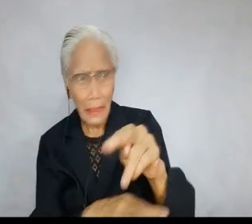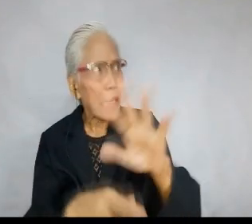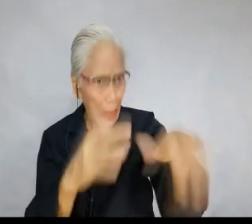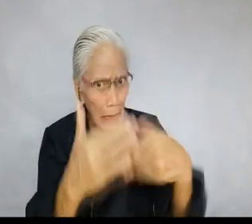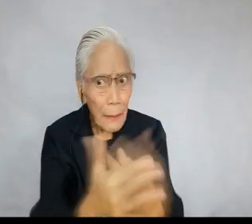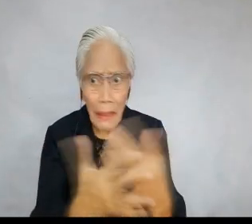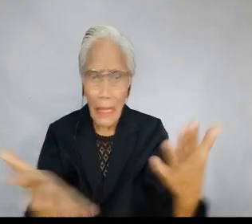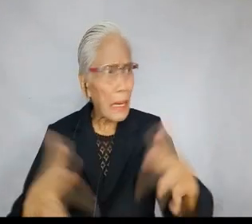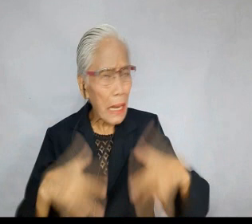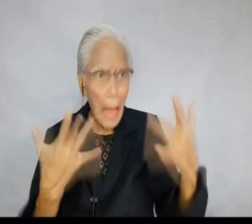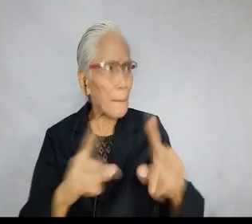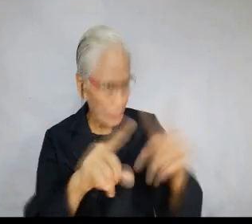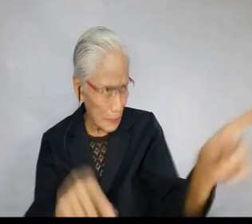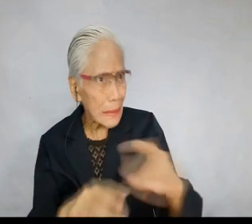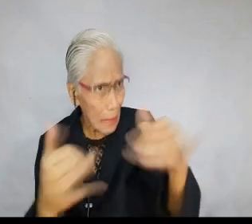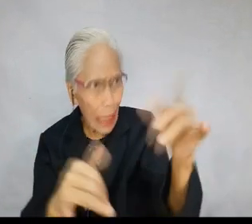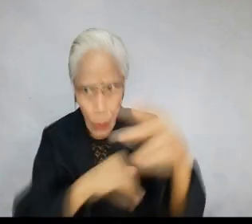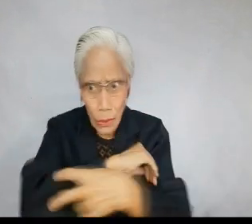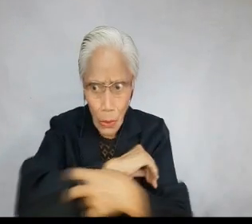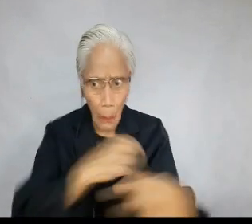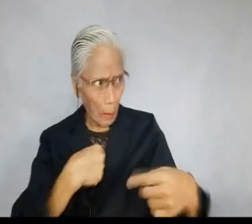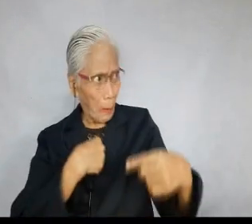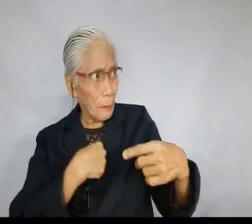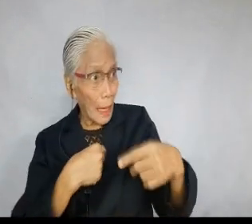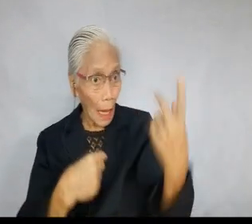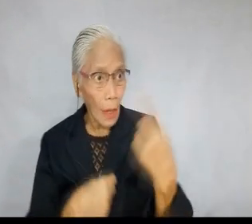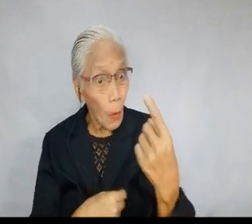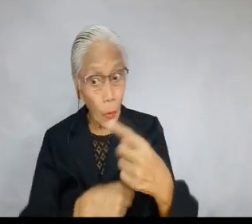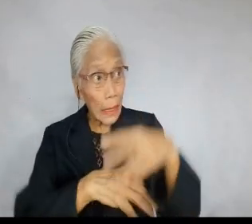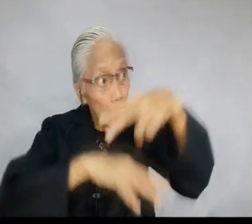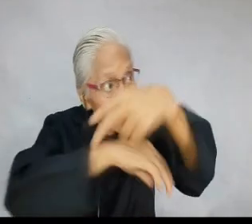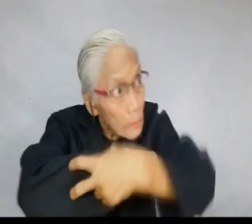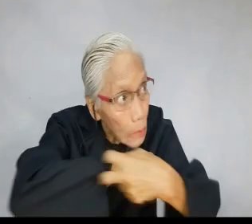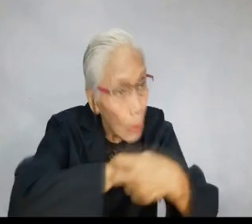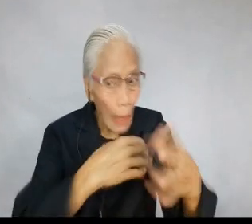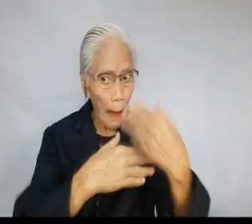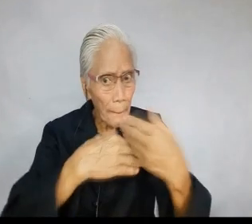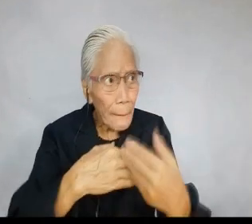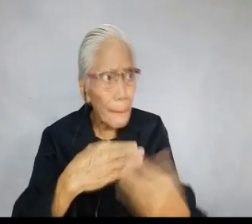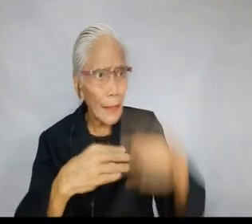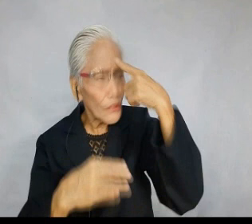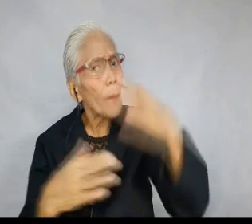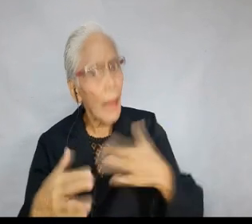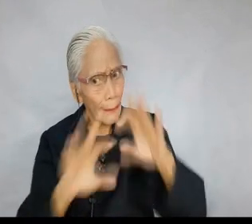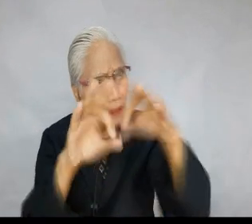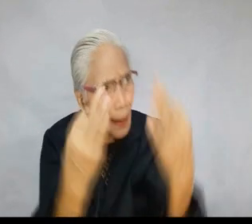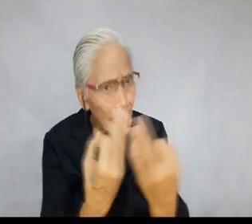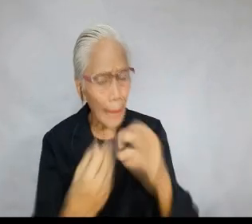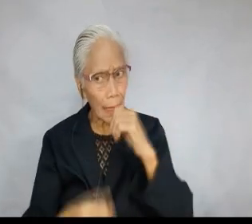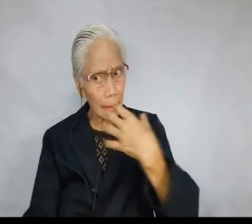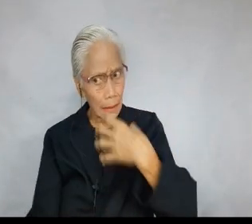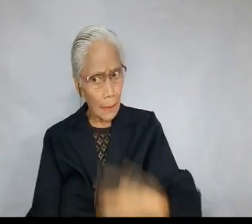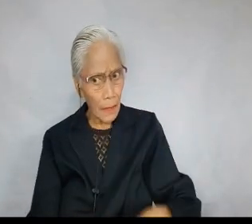everything you needed throughout your life, and yet you stole. I, who stole a loaf of bread so that my family might not starve to